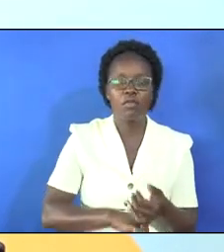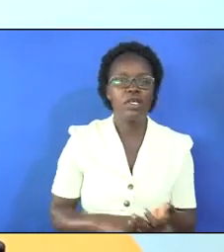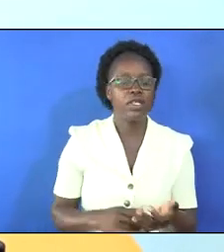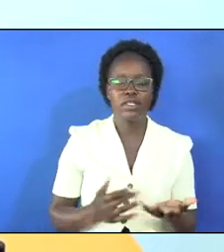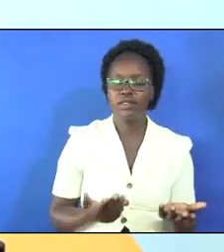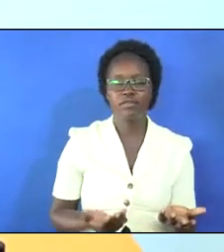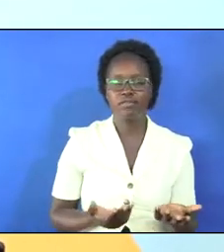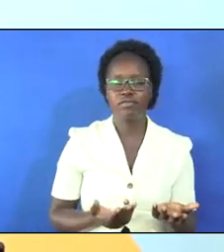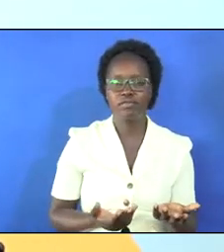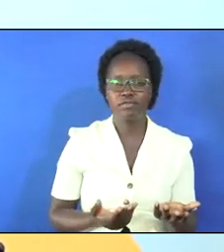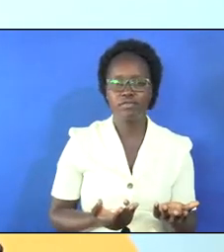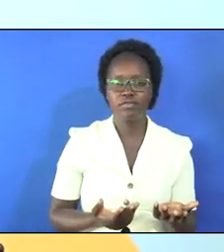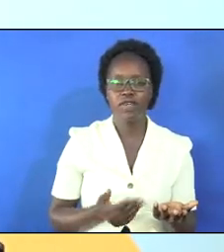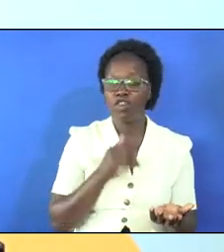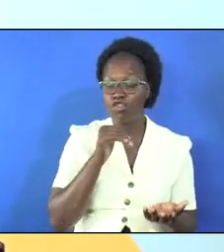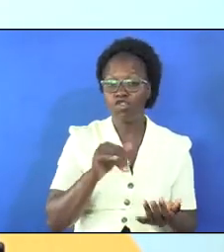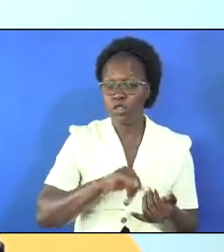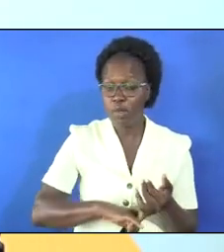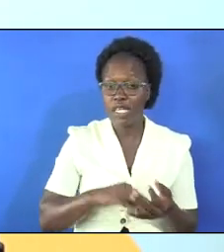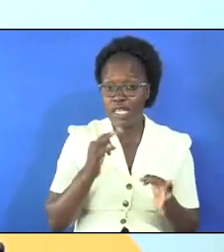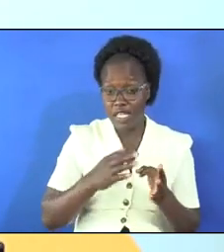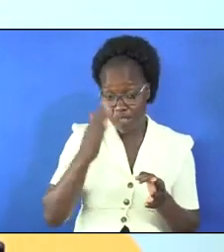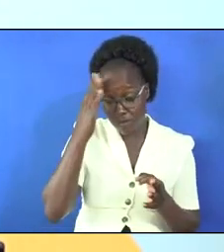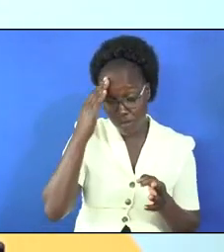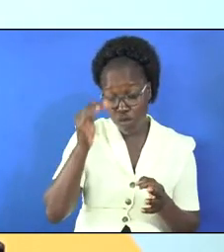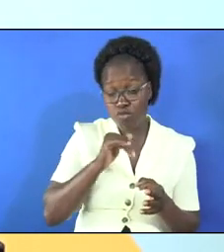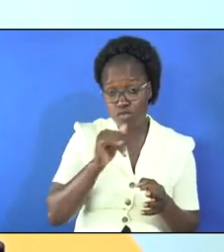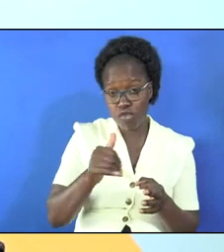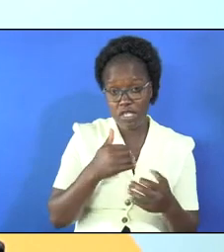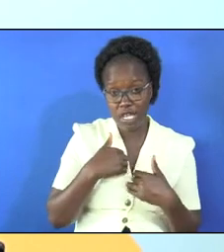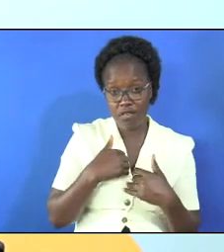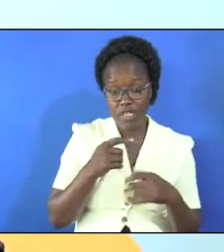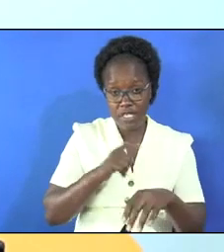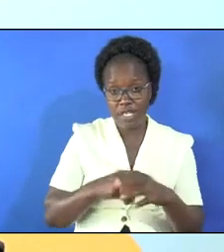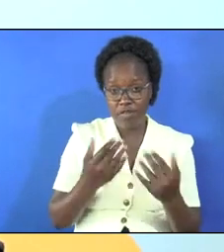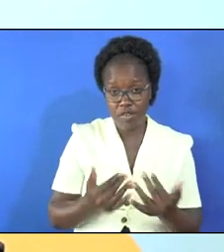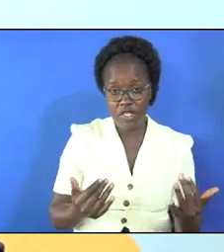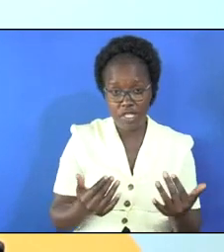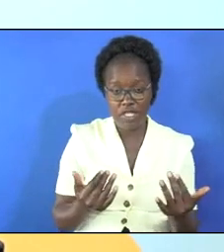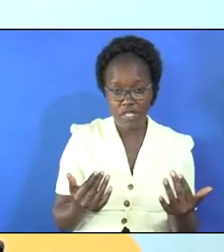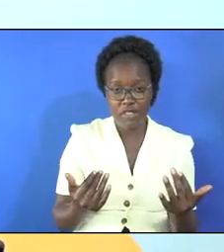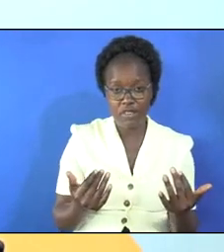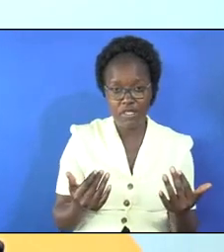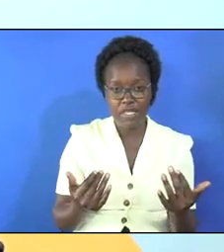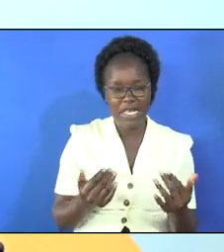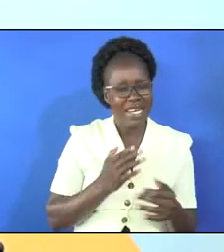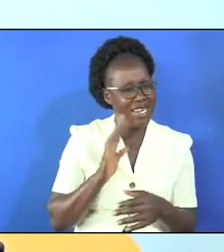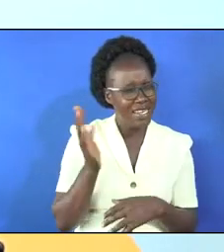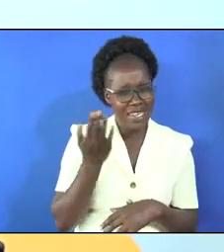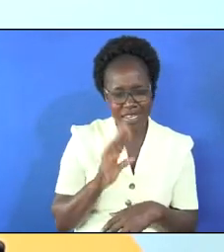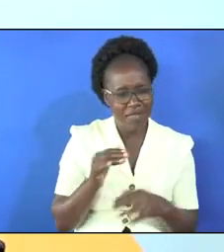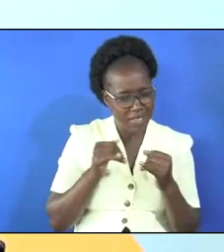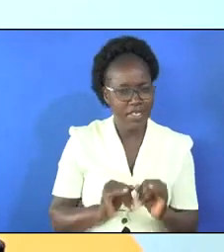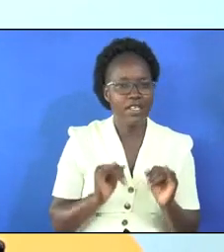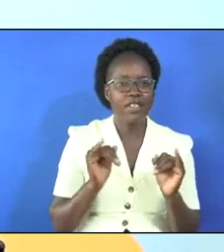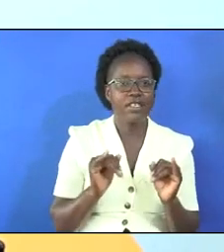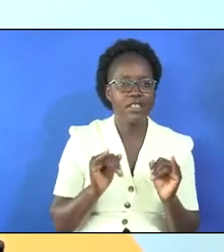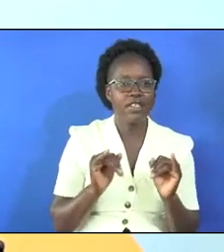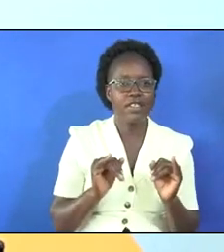and if you know you will not have time for children never dare